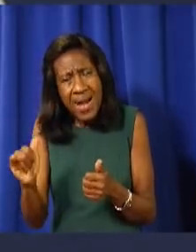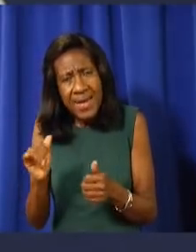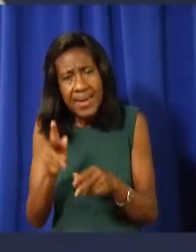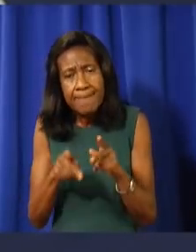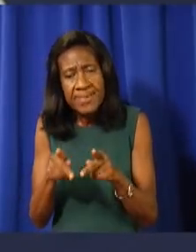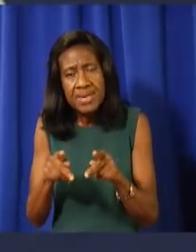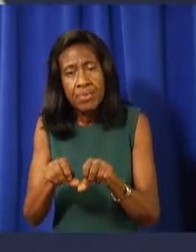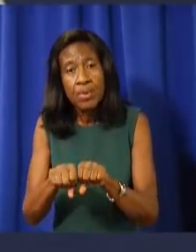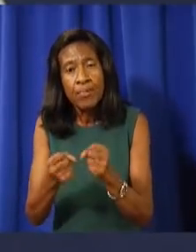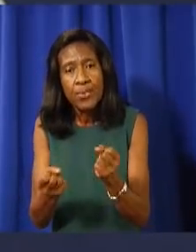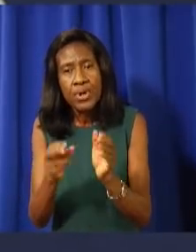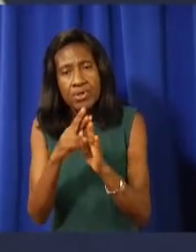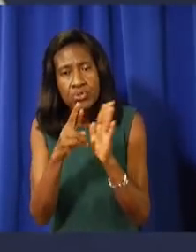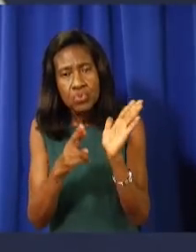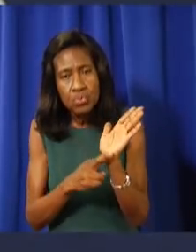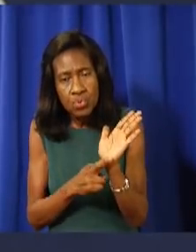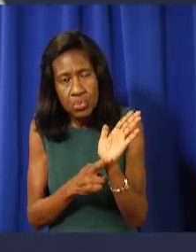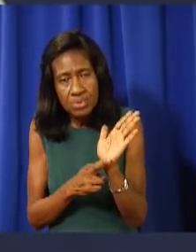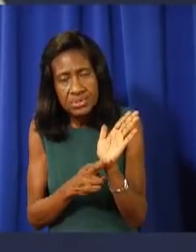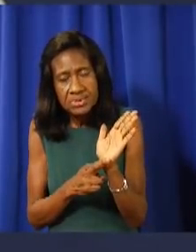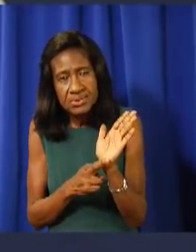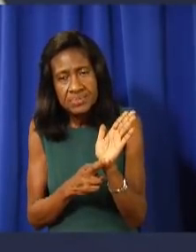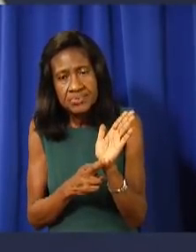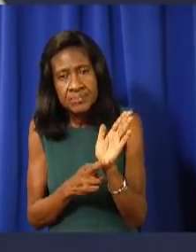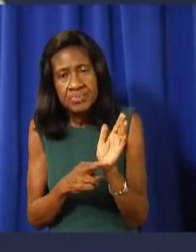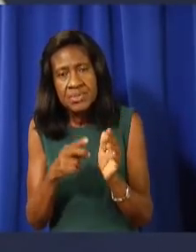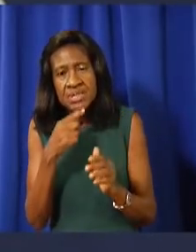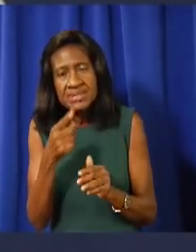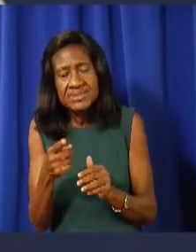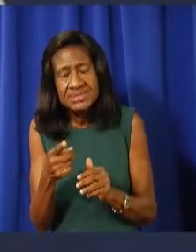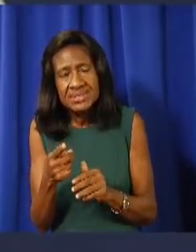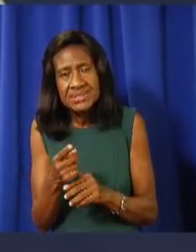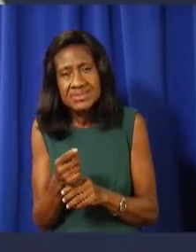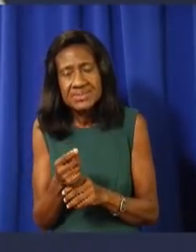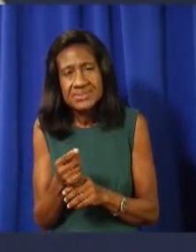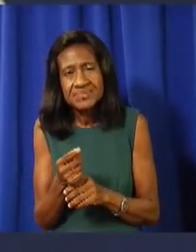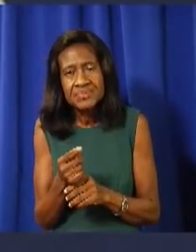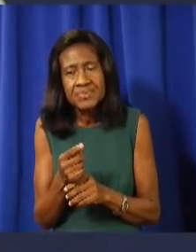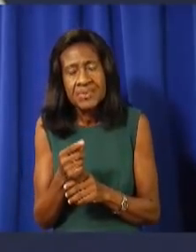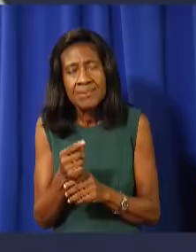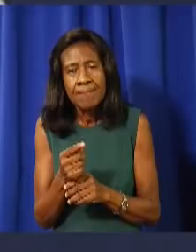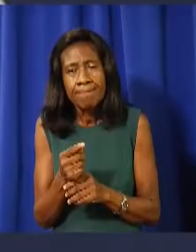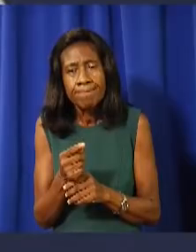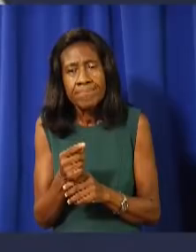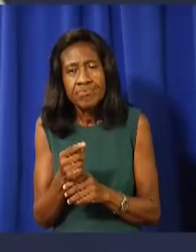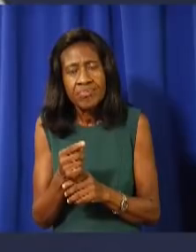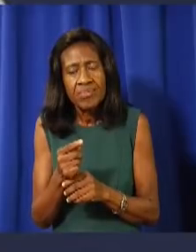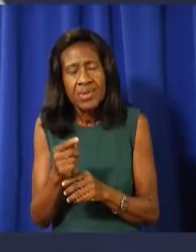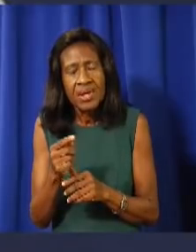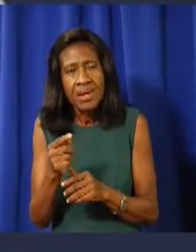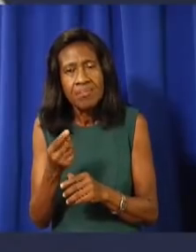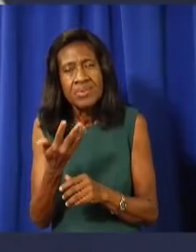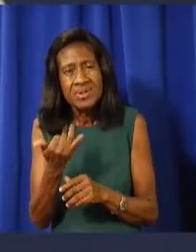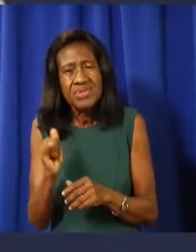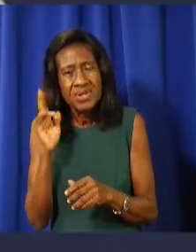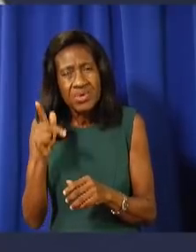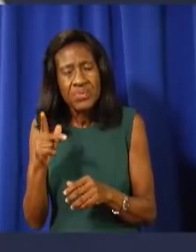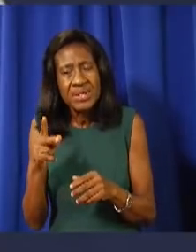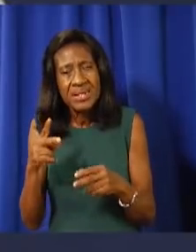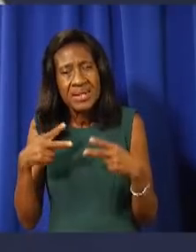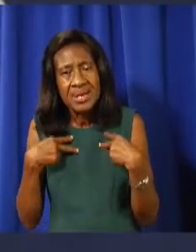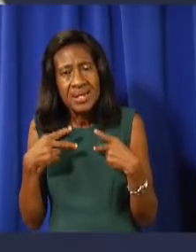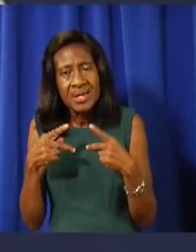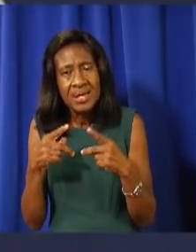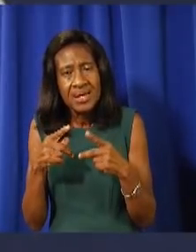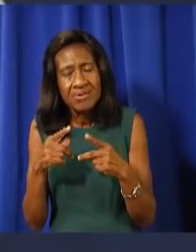somebody, or the delivery man comes, he's not supposed to open the door while you're there, he's supposed to drop it off. So the better analysis of it, but I understand